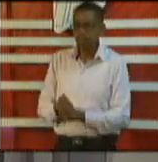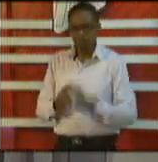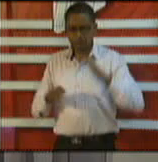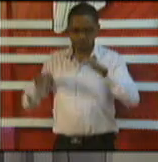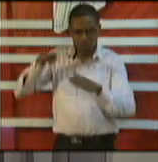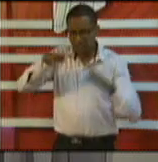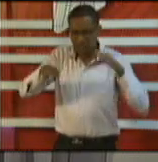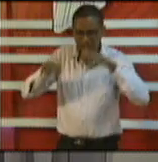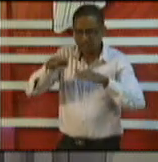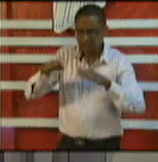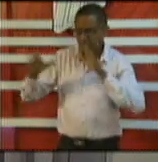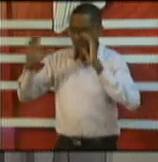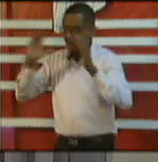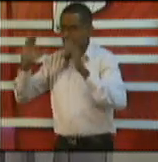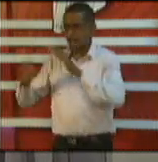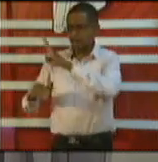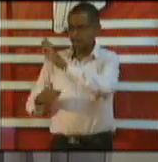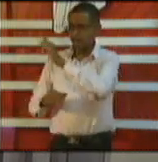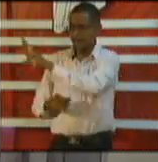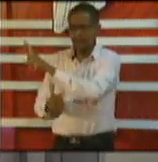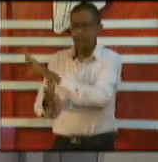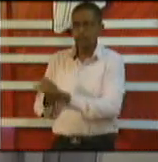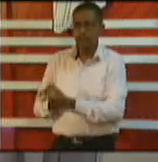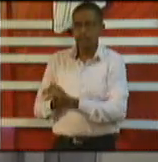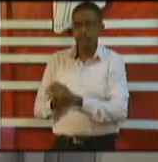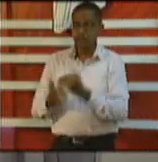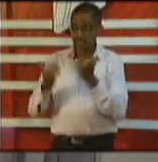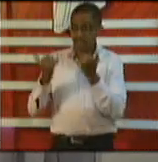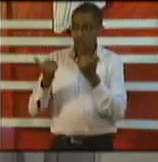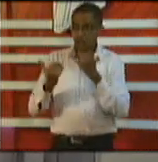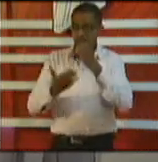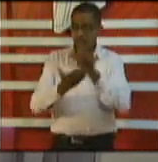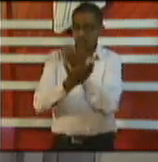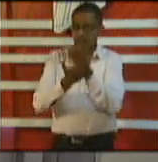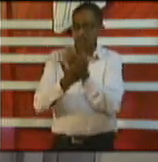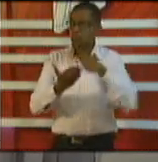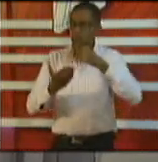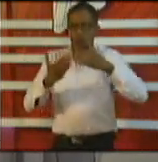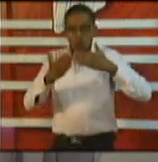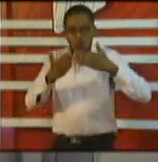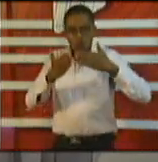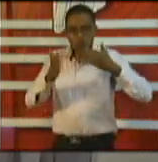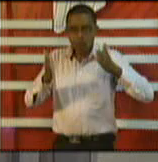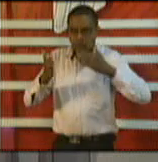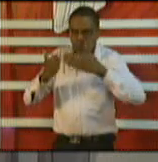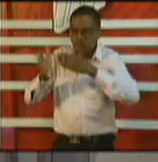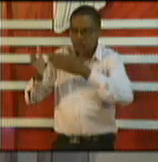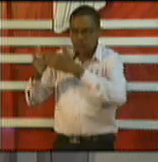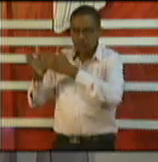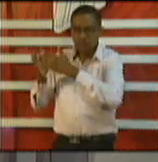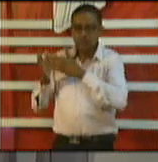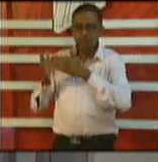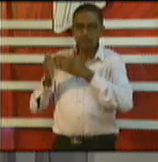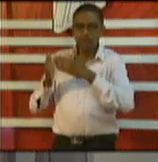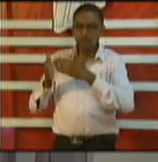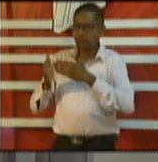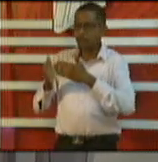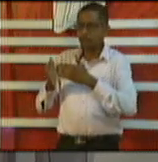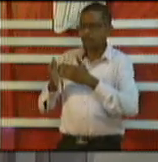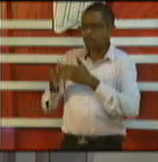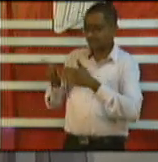reopen the economy has to be what may call situation specific in a bar